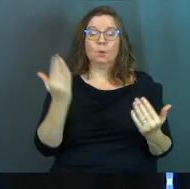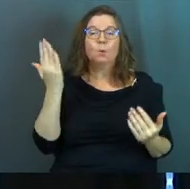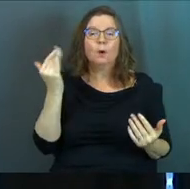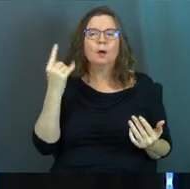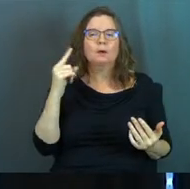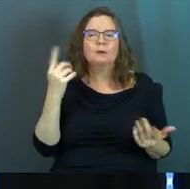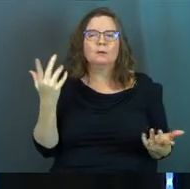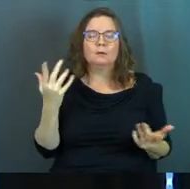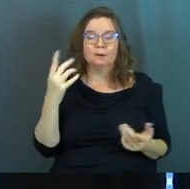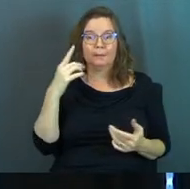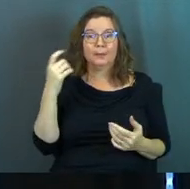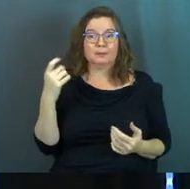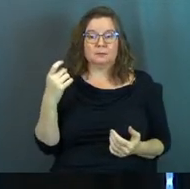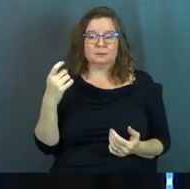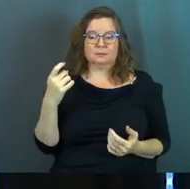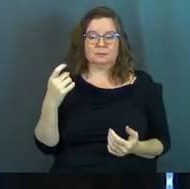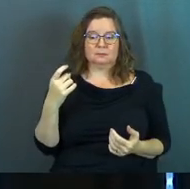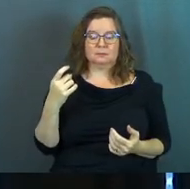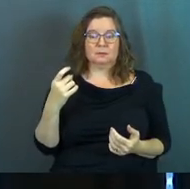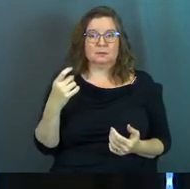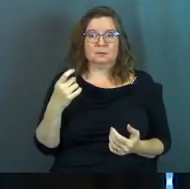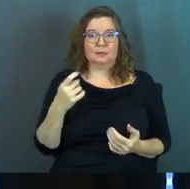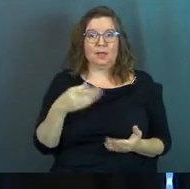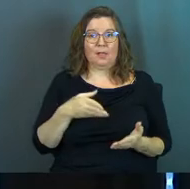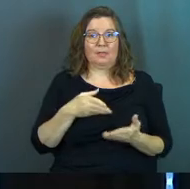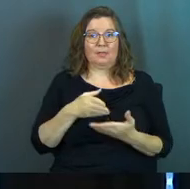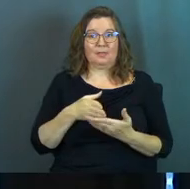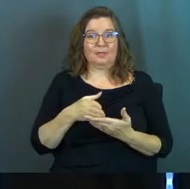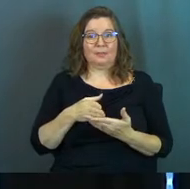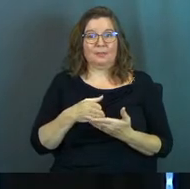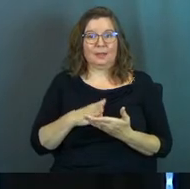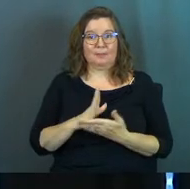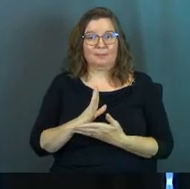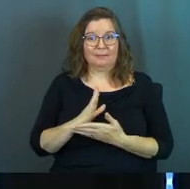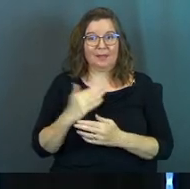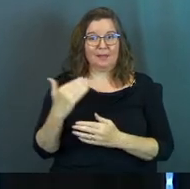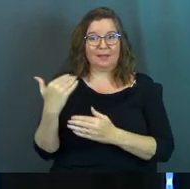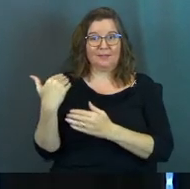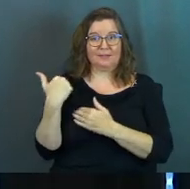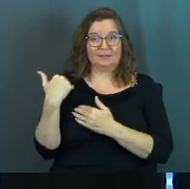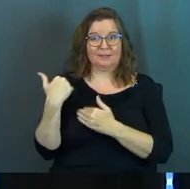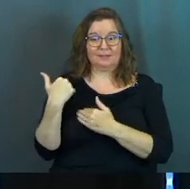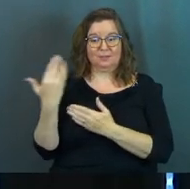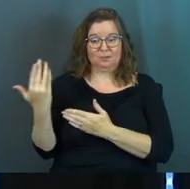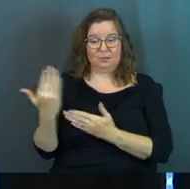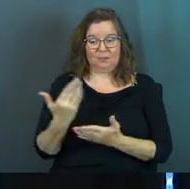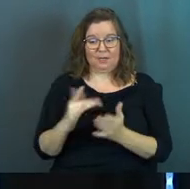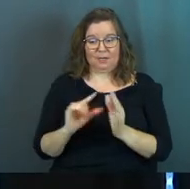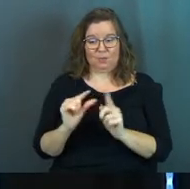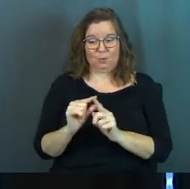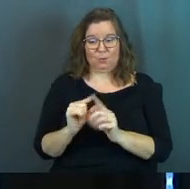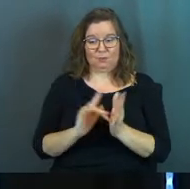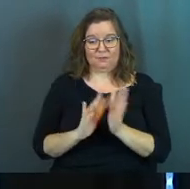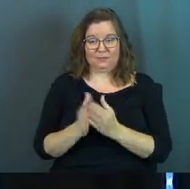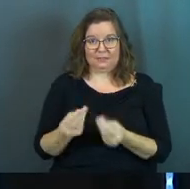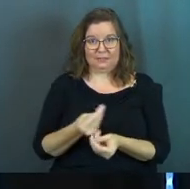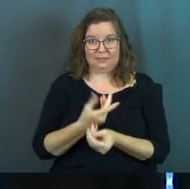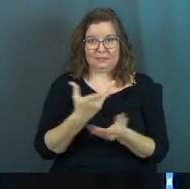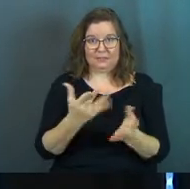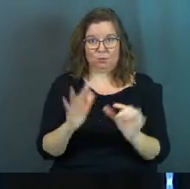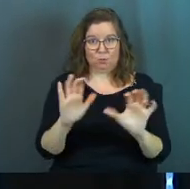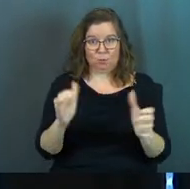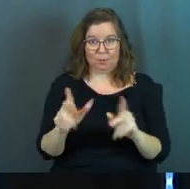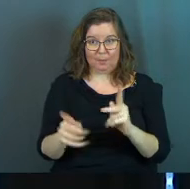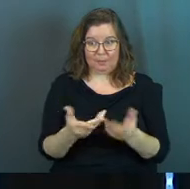Why? Because the privilege and the responsibility to bring the words of Jesus to a group of people,